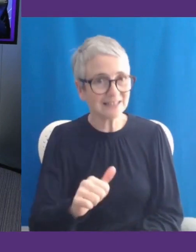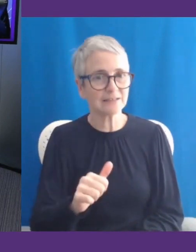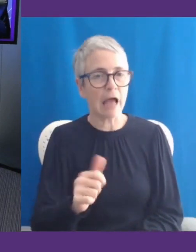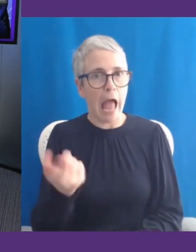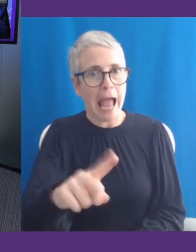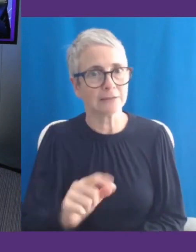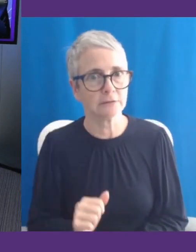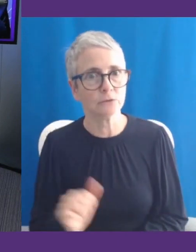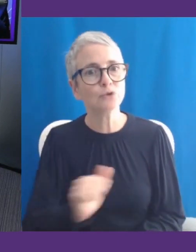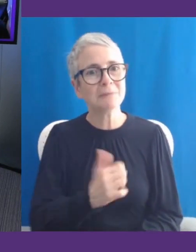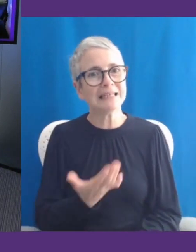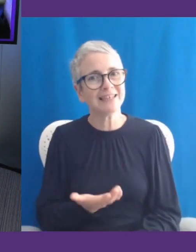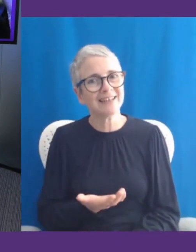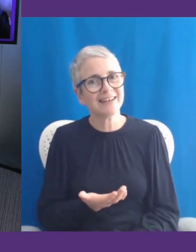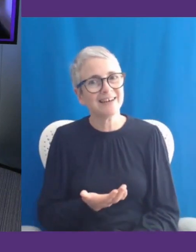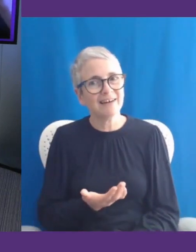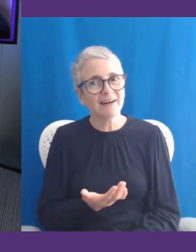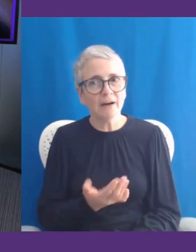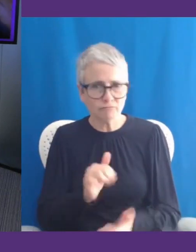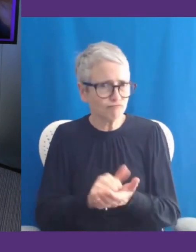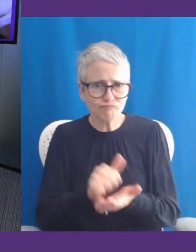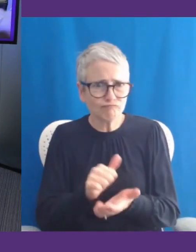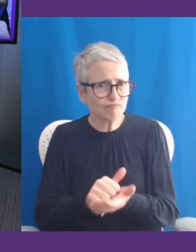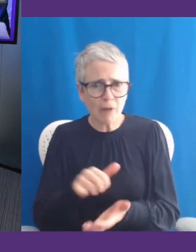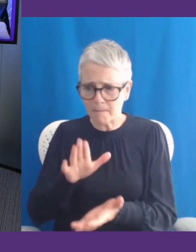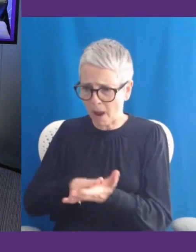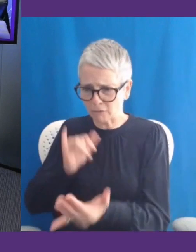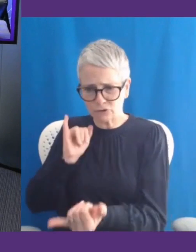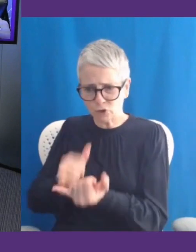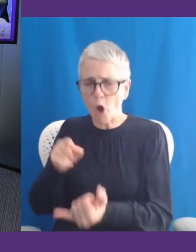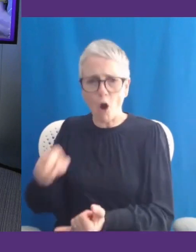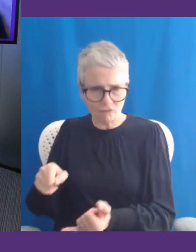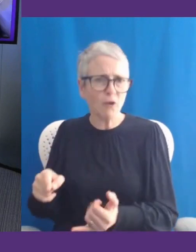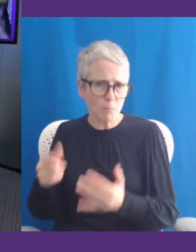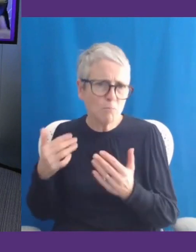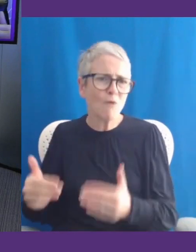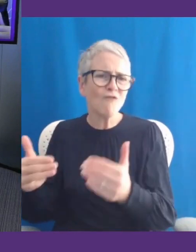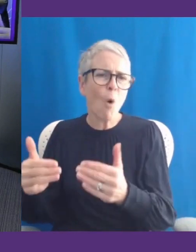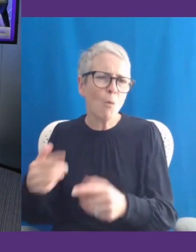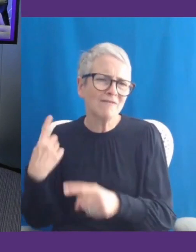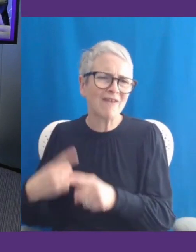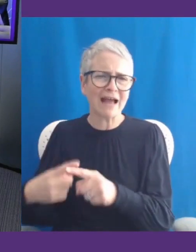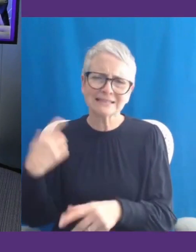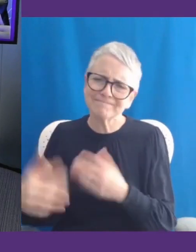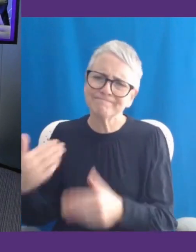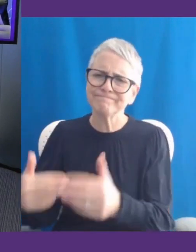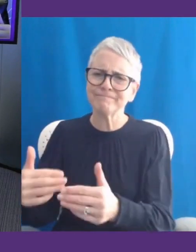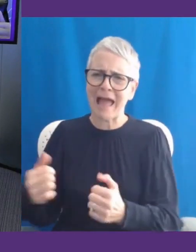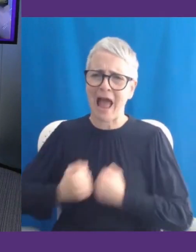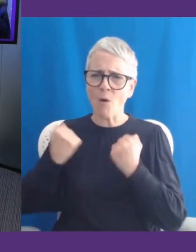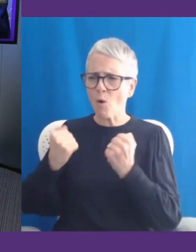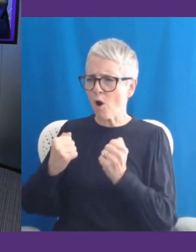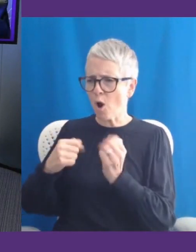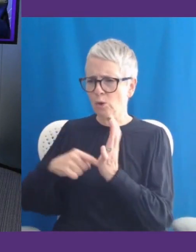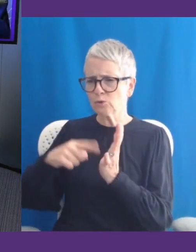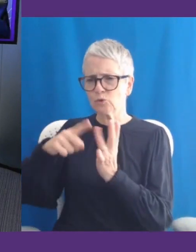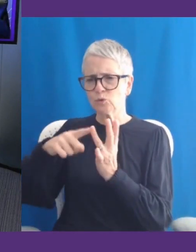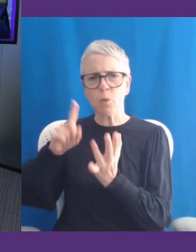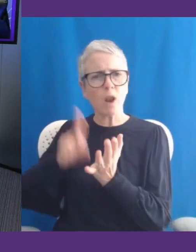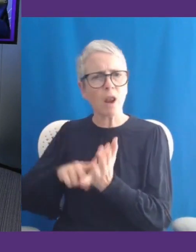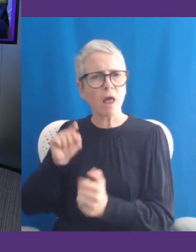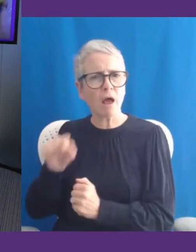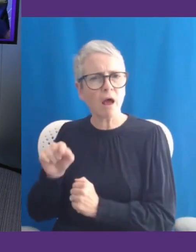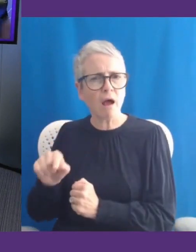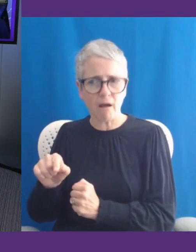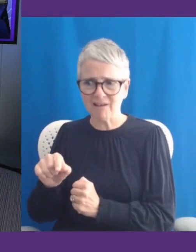Absolutely that Microsoft is moving forward and fast and some of our tools are part of the conversation